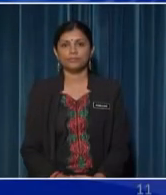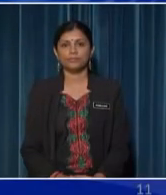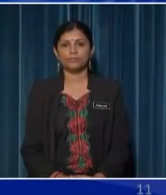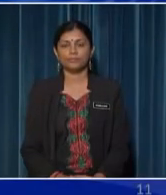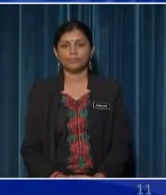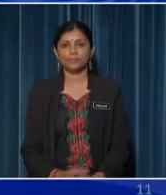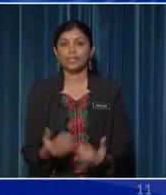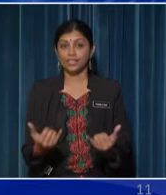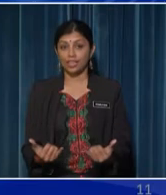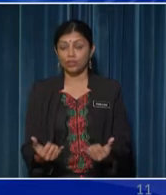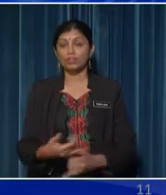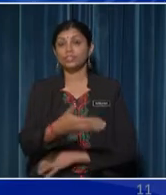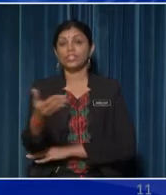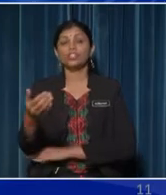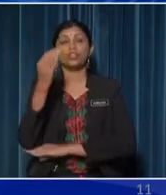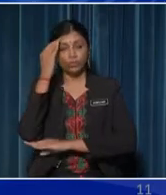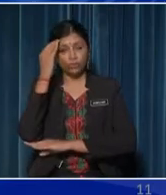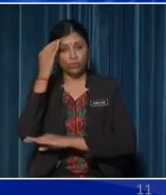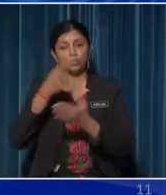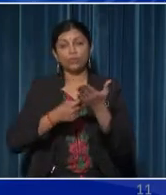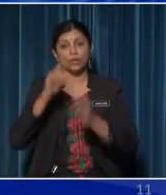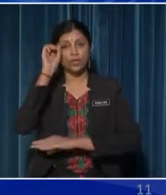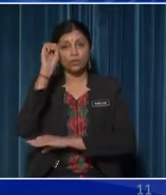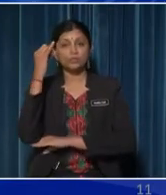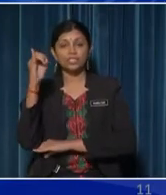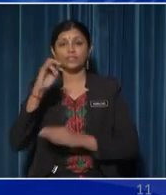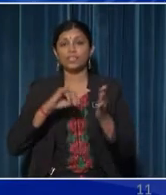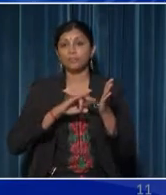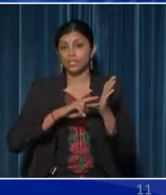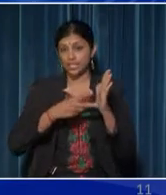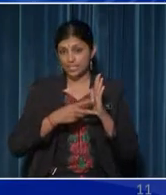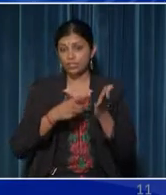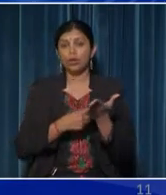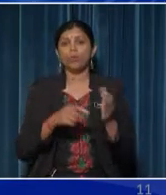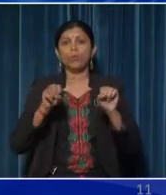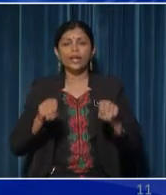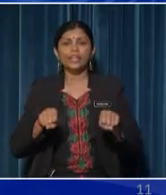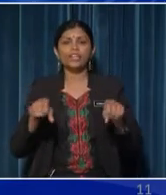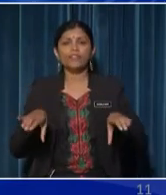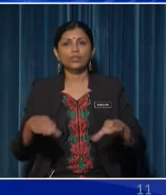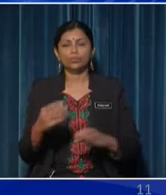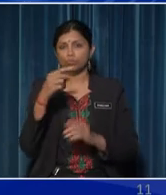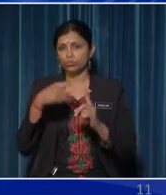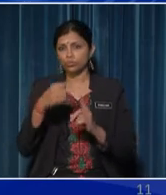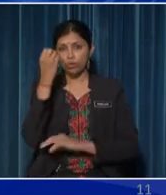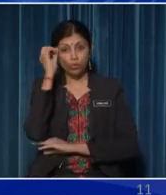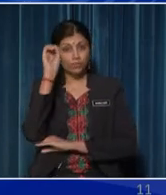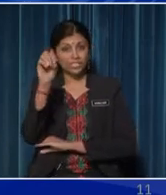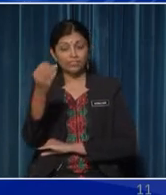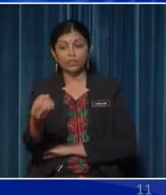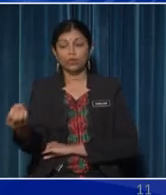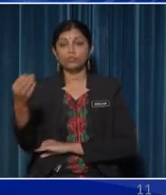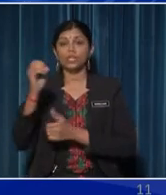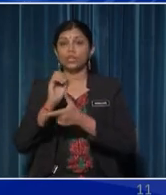Now that we know what observing is, what can we do to observe an object